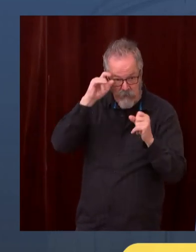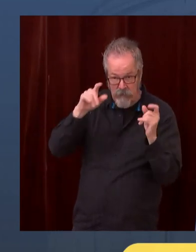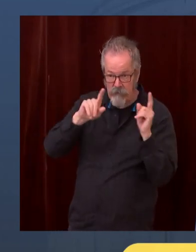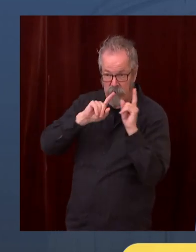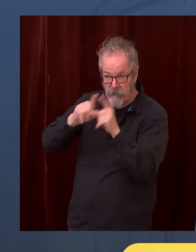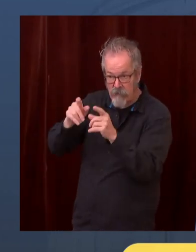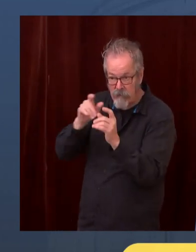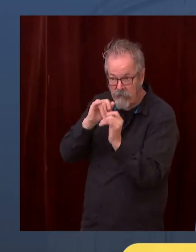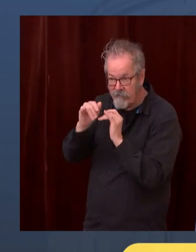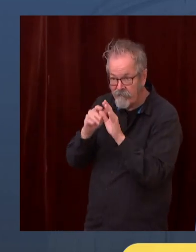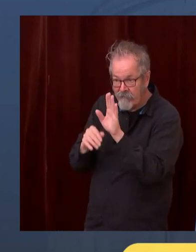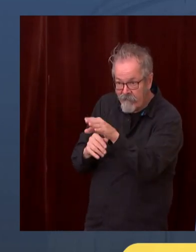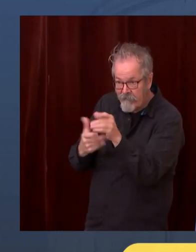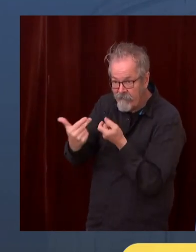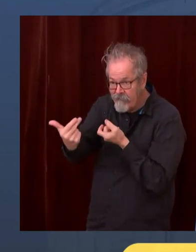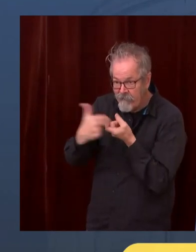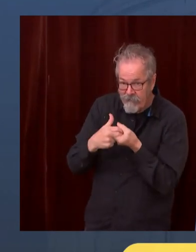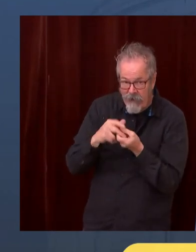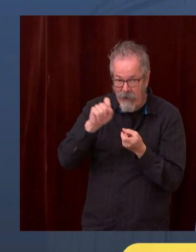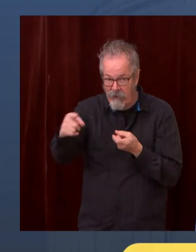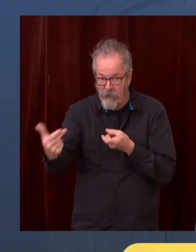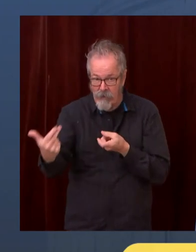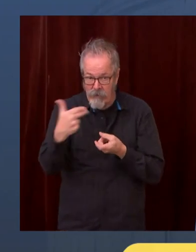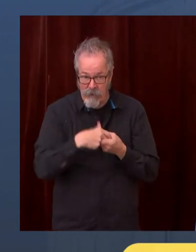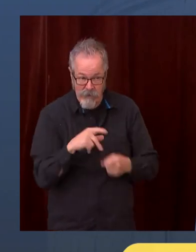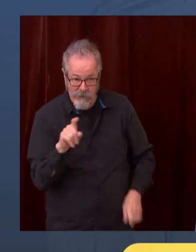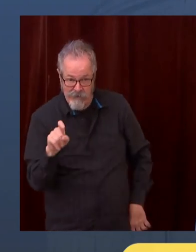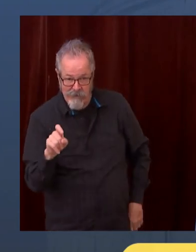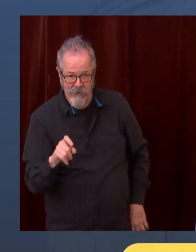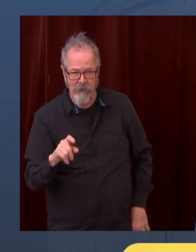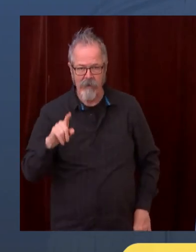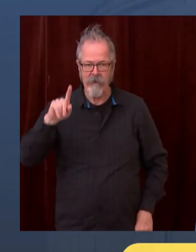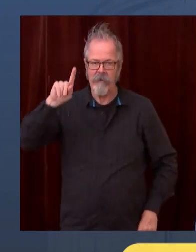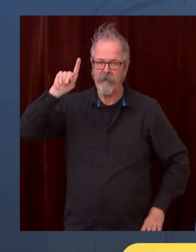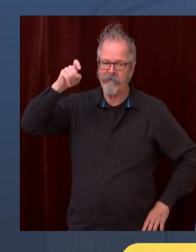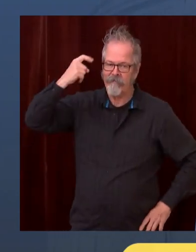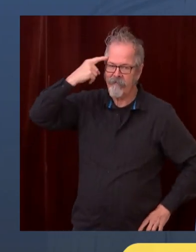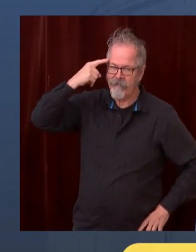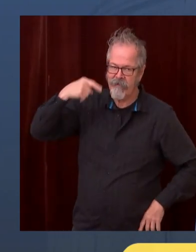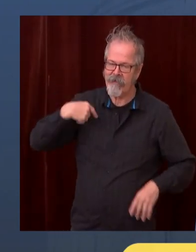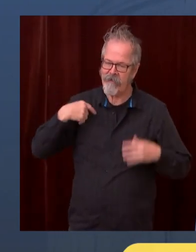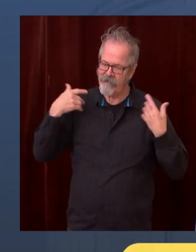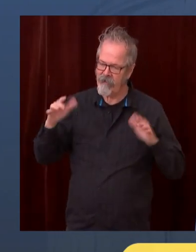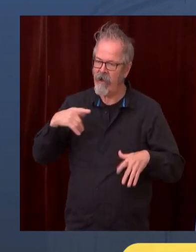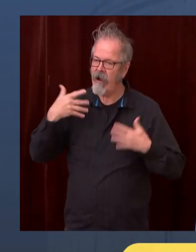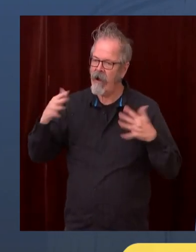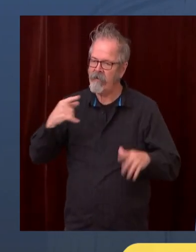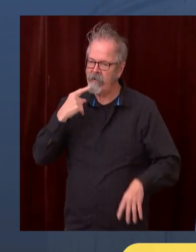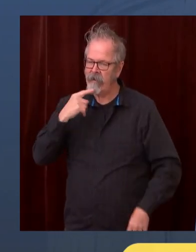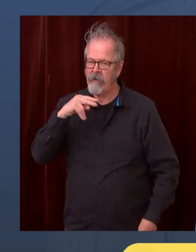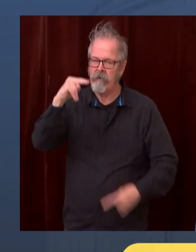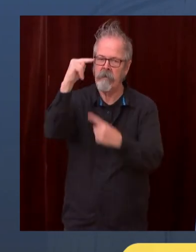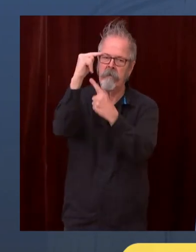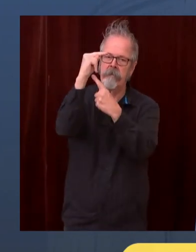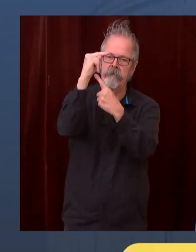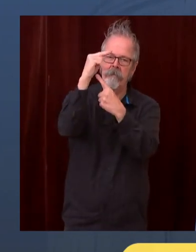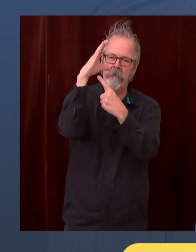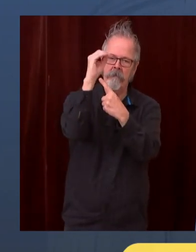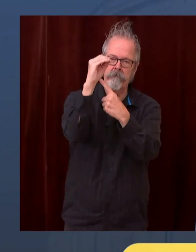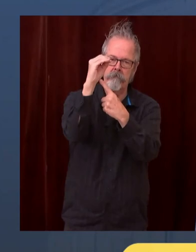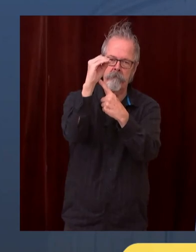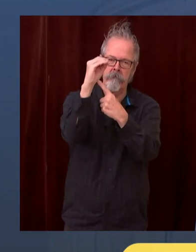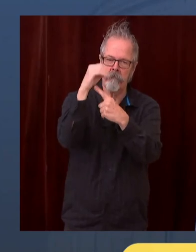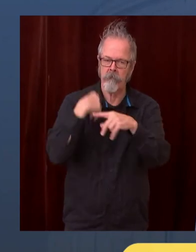same, no matter how many times you ask it, with all due respect. By the way, going back to this issue of hoarding in our 25%,